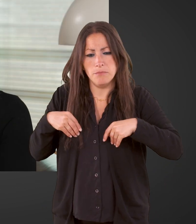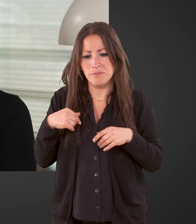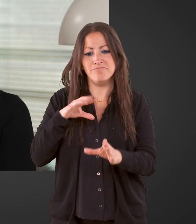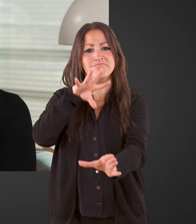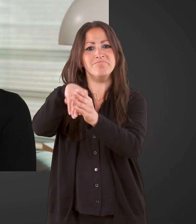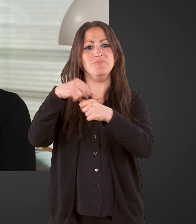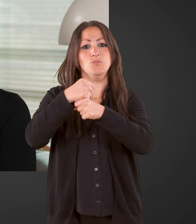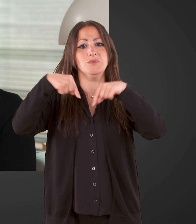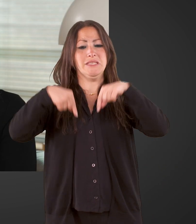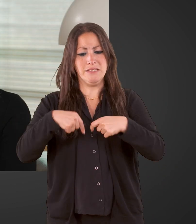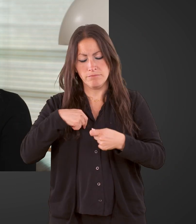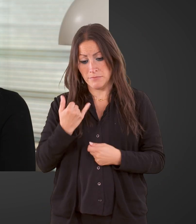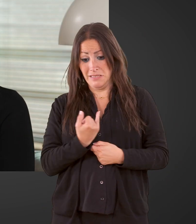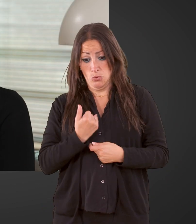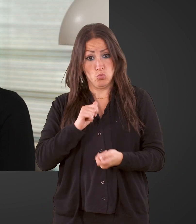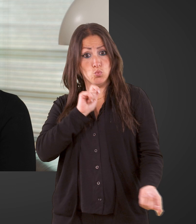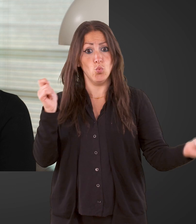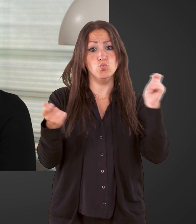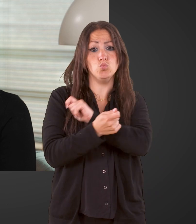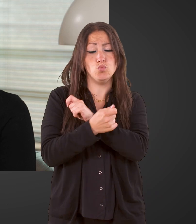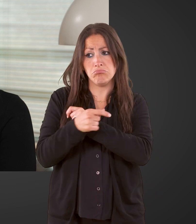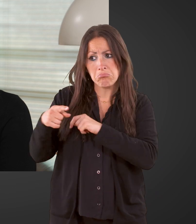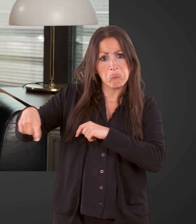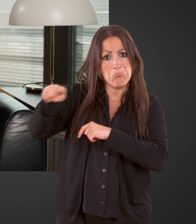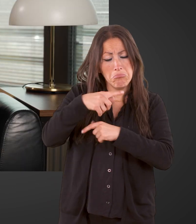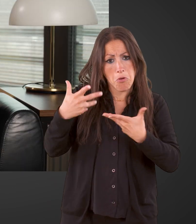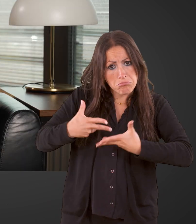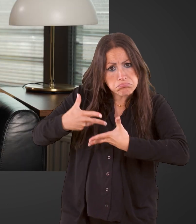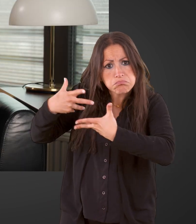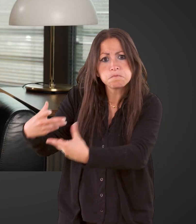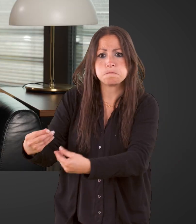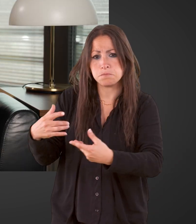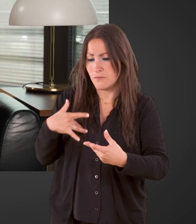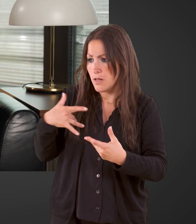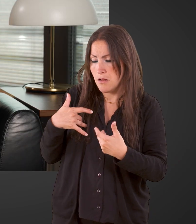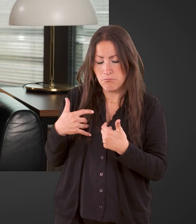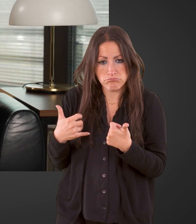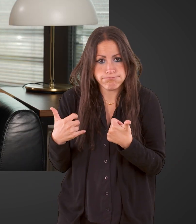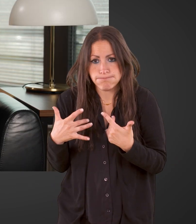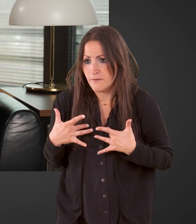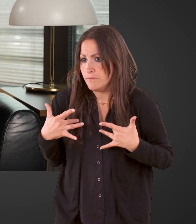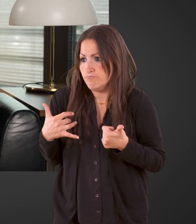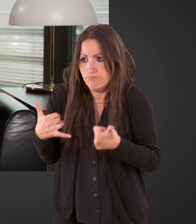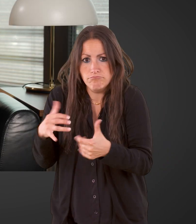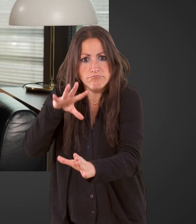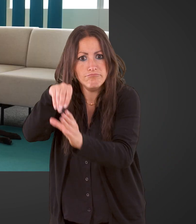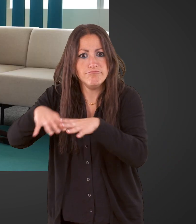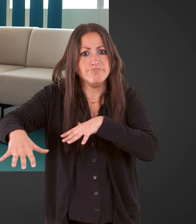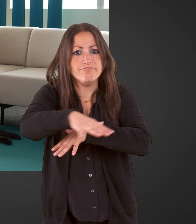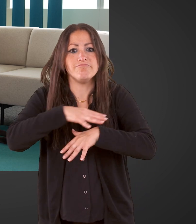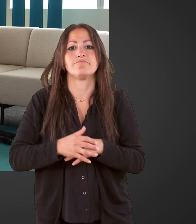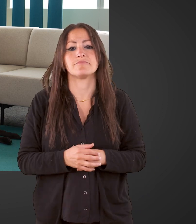in my transition, which I did here while being employed at the Commission, and I believe it's a great opportunity and welcoming environment for everybody.